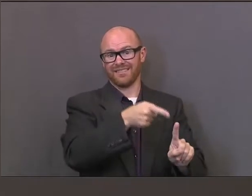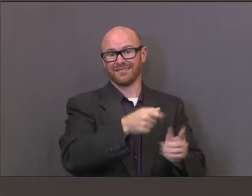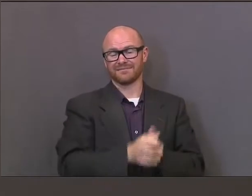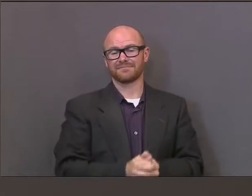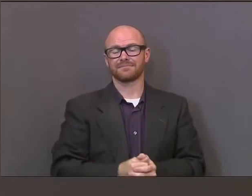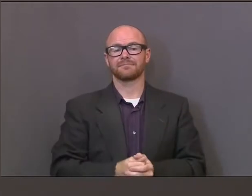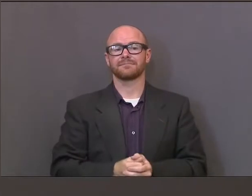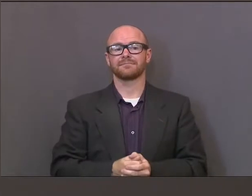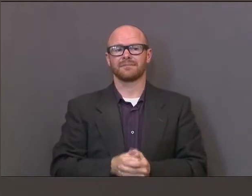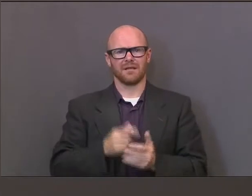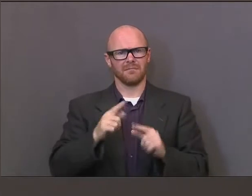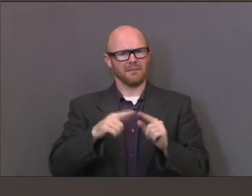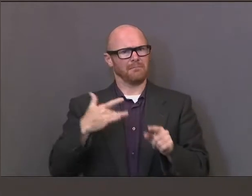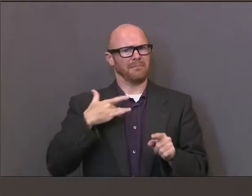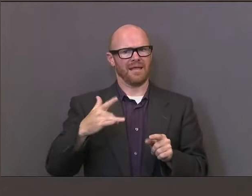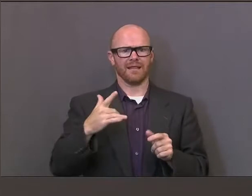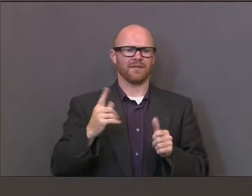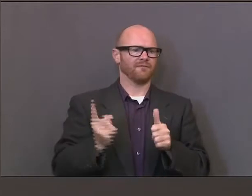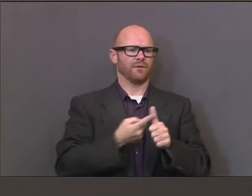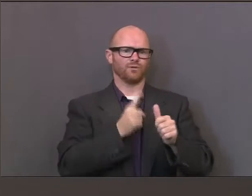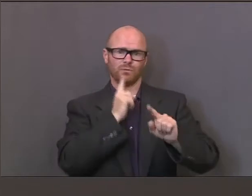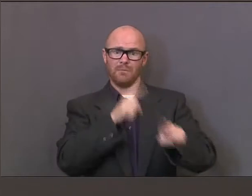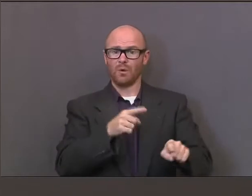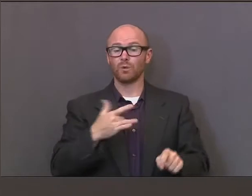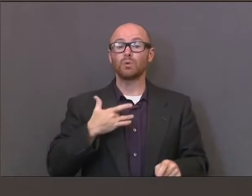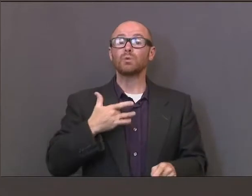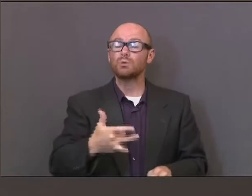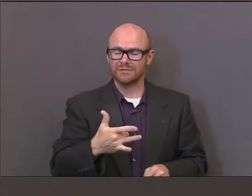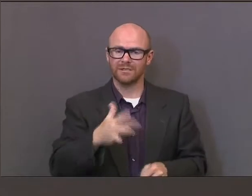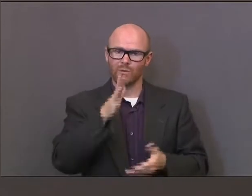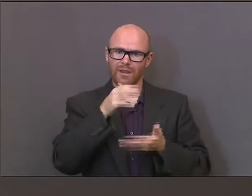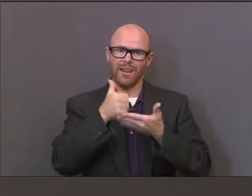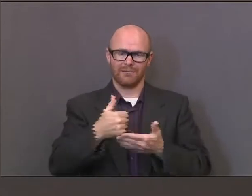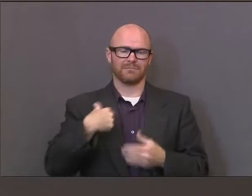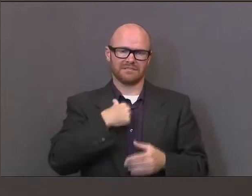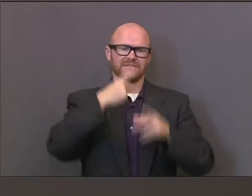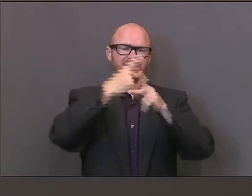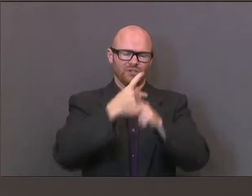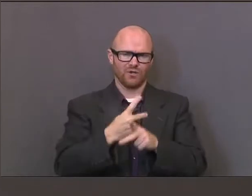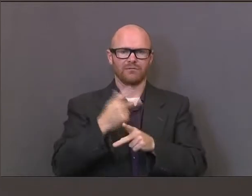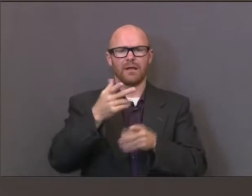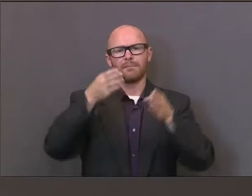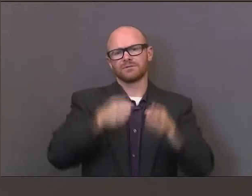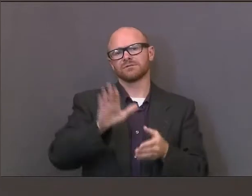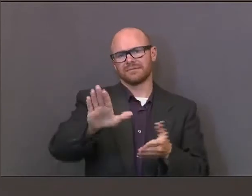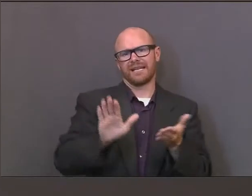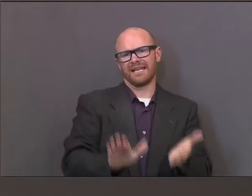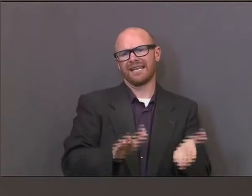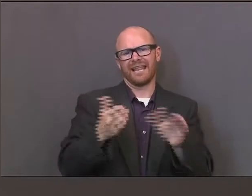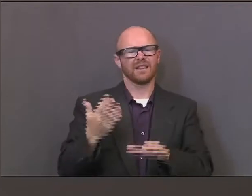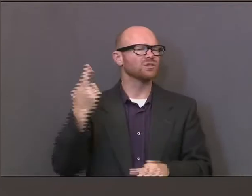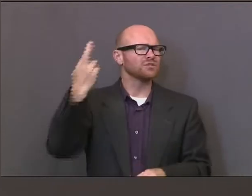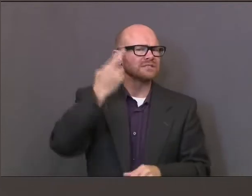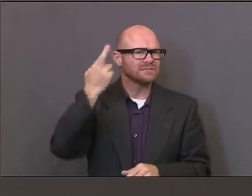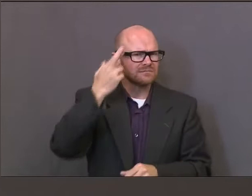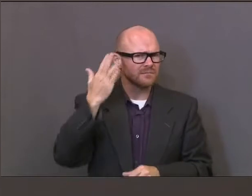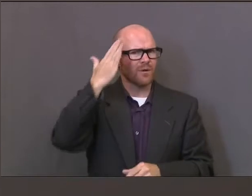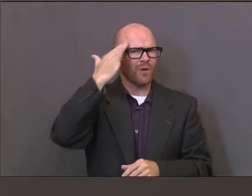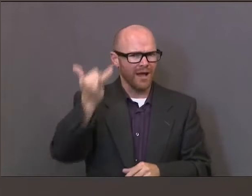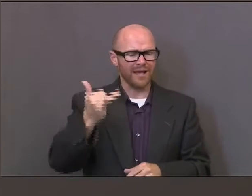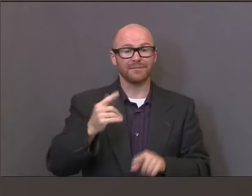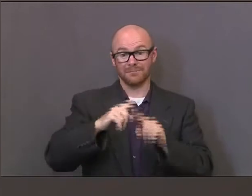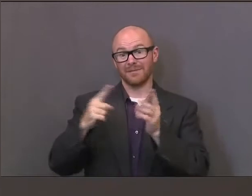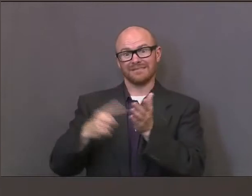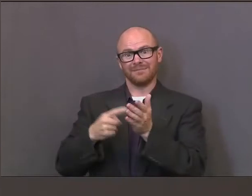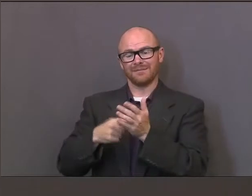well, that the initial story you get doesn't always turn out to be what you thought it was. Additional questioning raises additional answers that sometimes